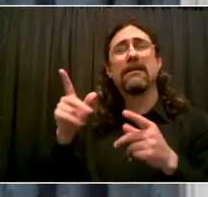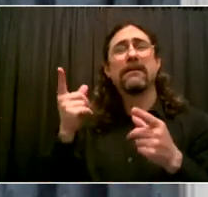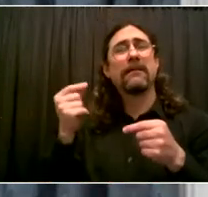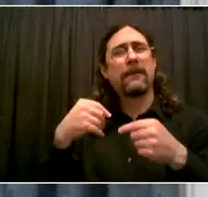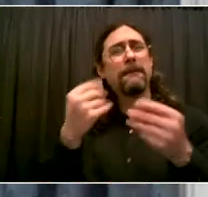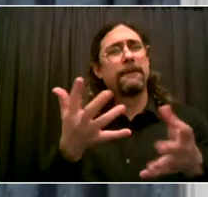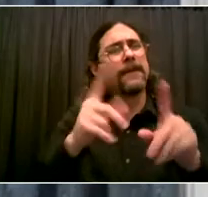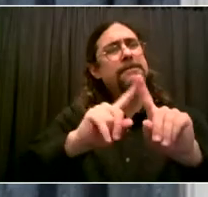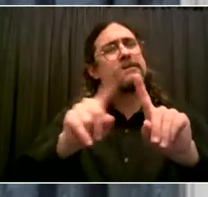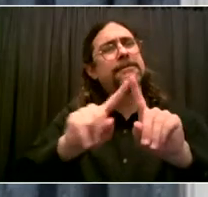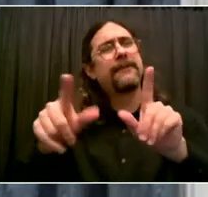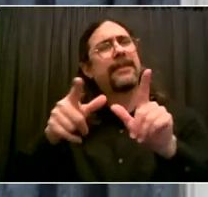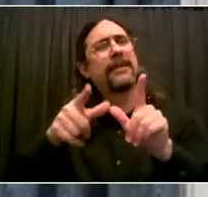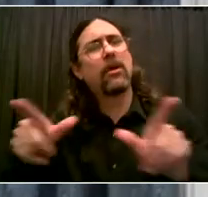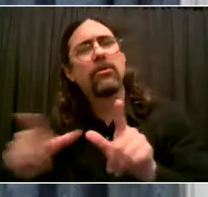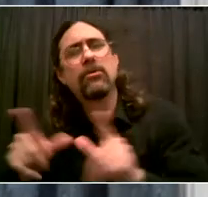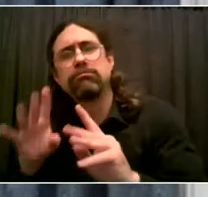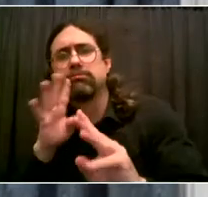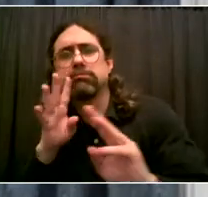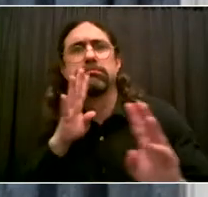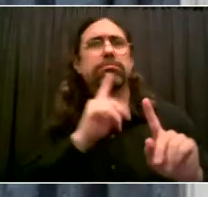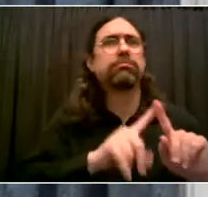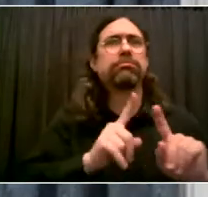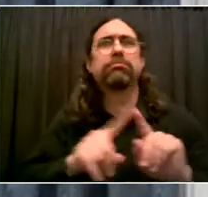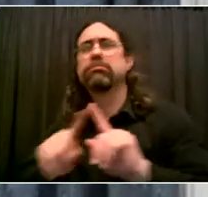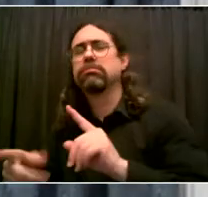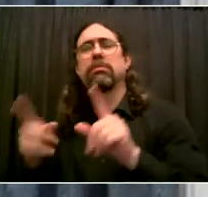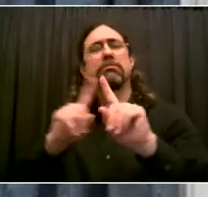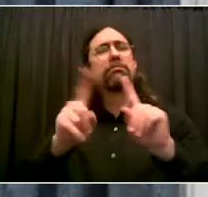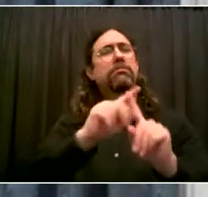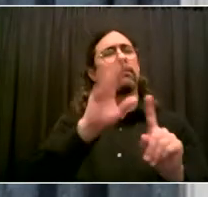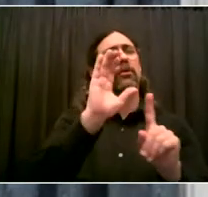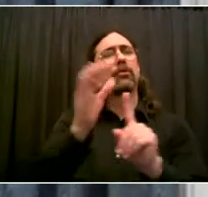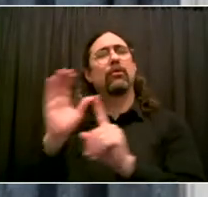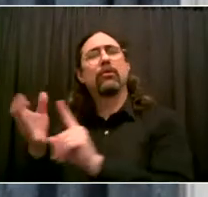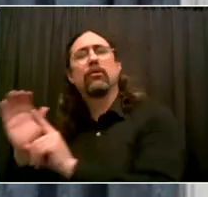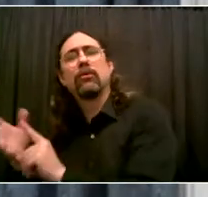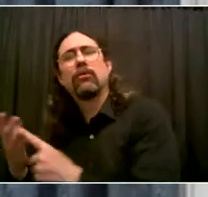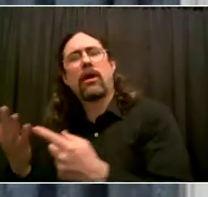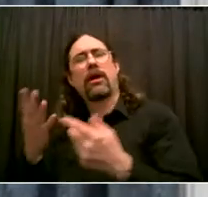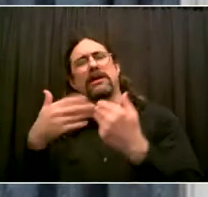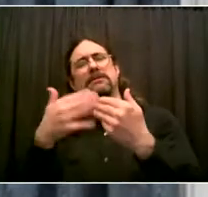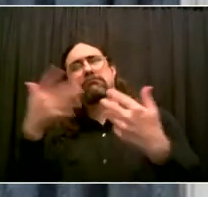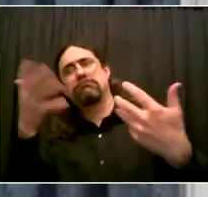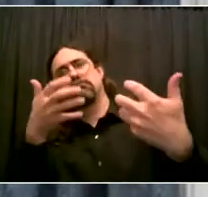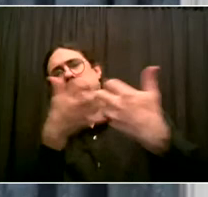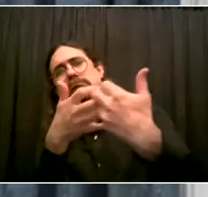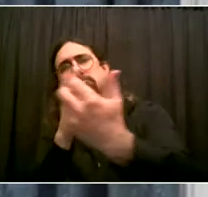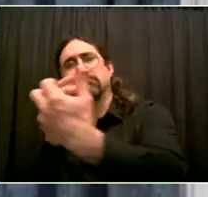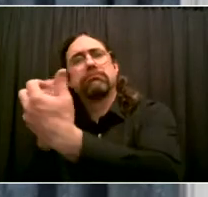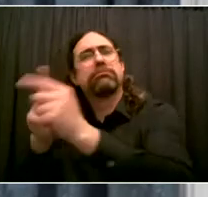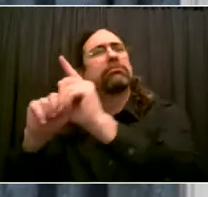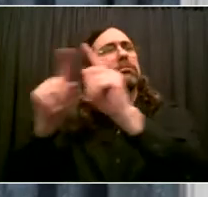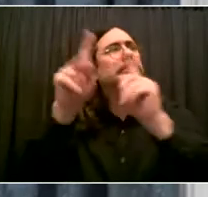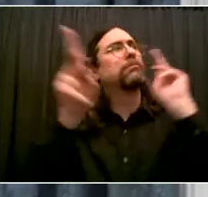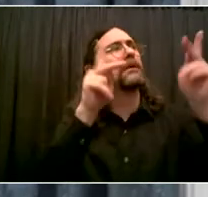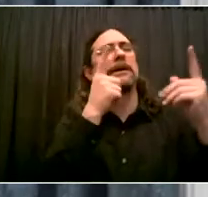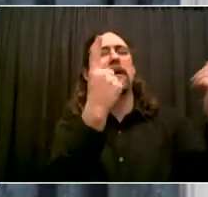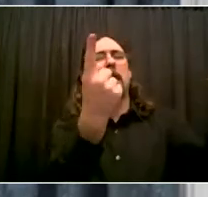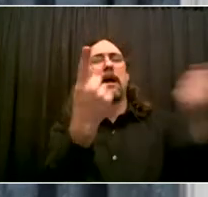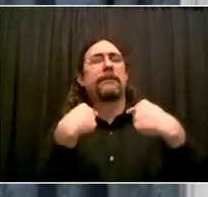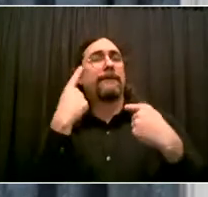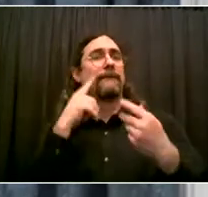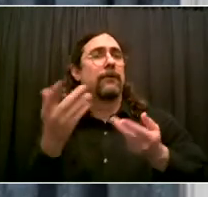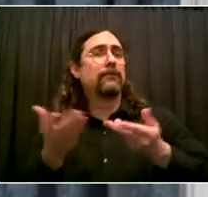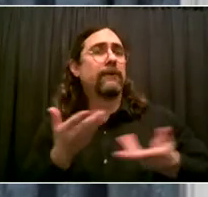and children. These community organizations are key to providing the kind of safe spaces where the